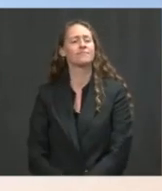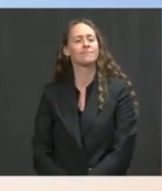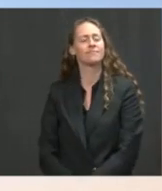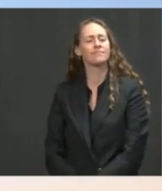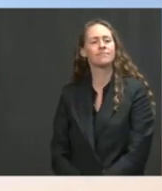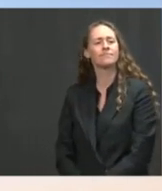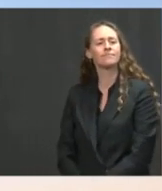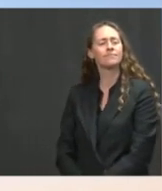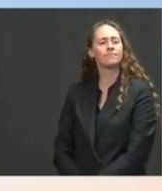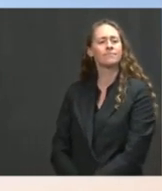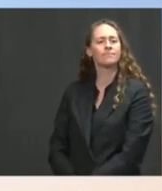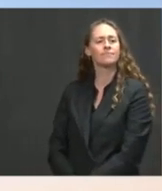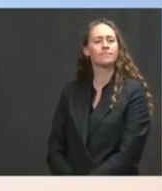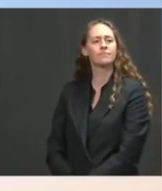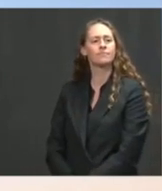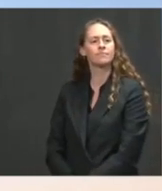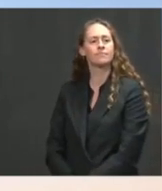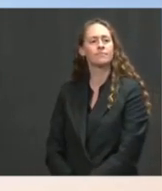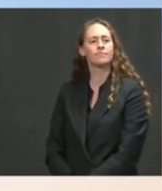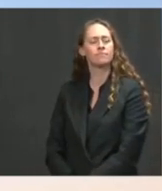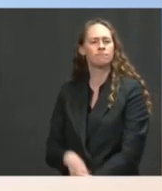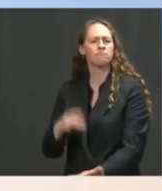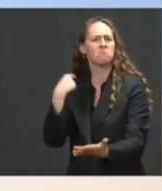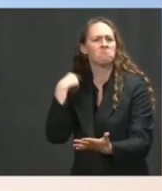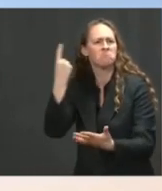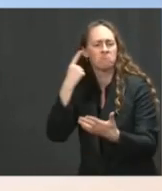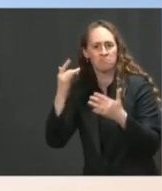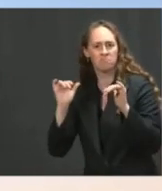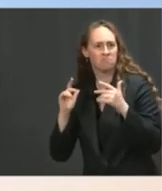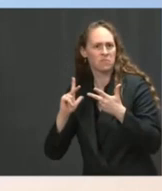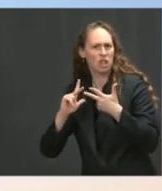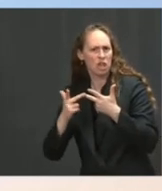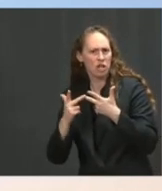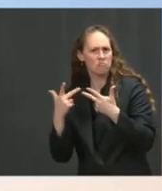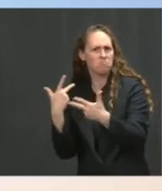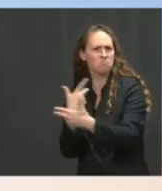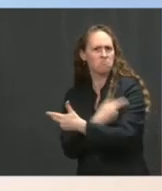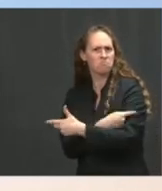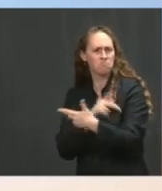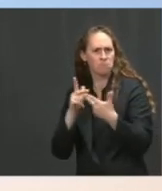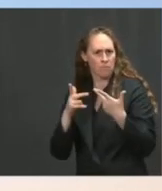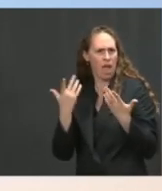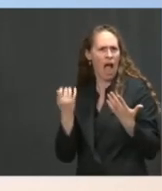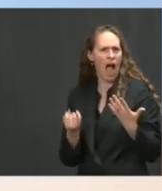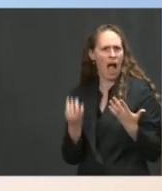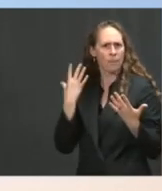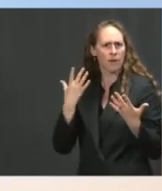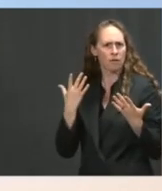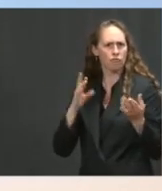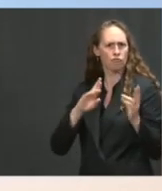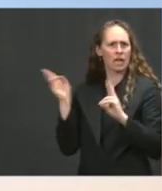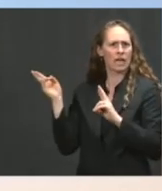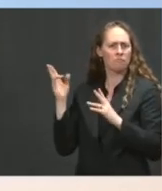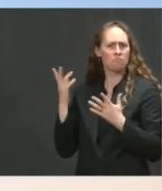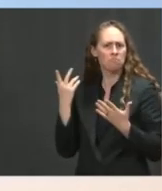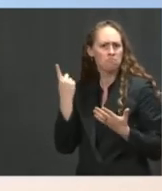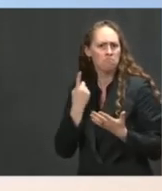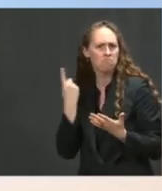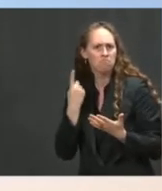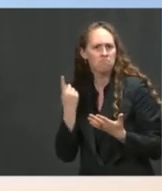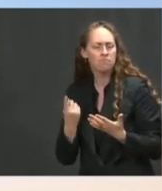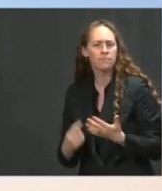booster shots, how many shots does the U.S. have available for boosters, and will supplying boosters have any impact on U.S.